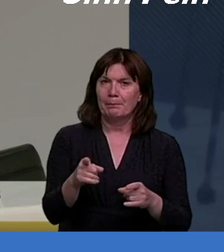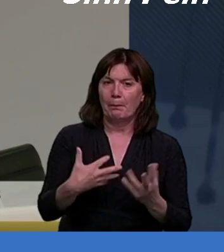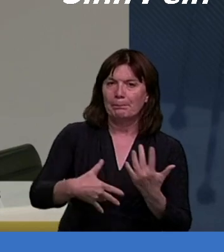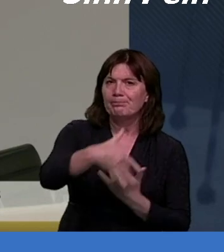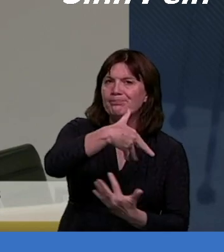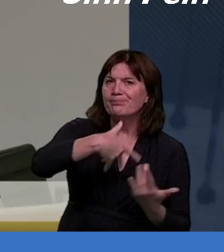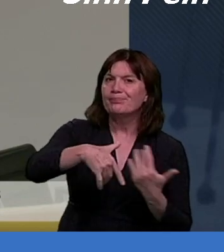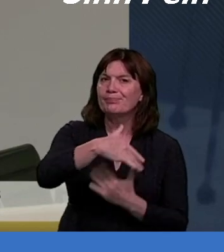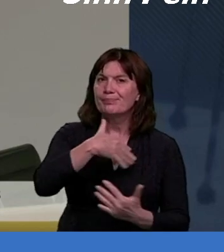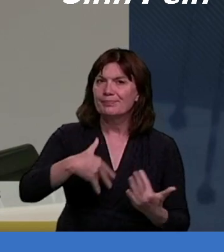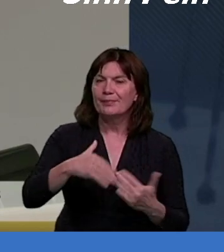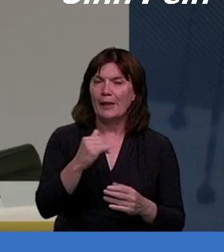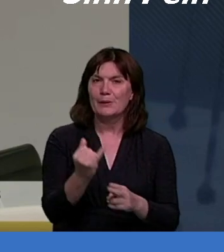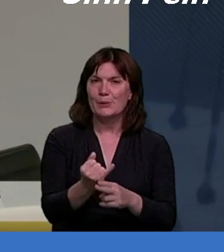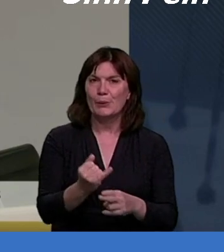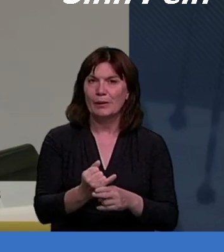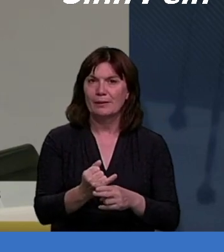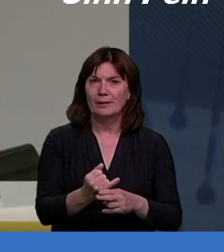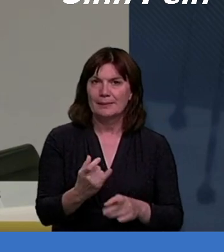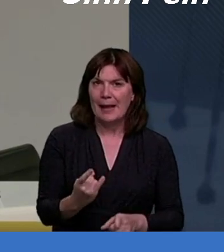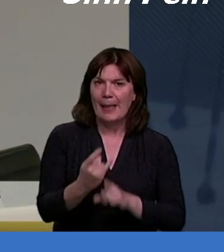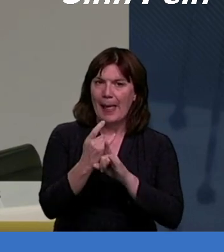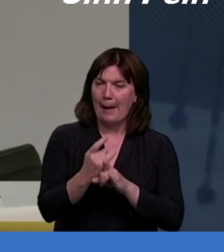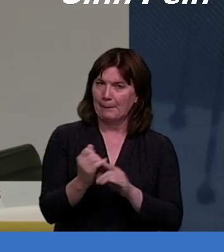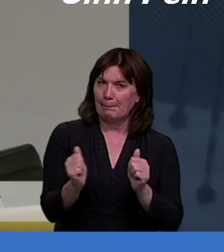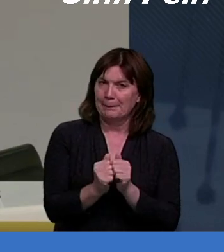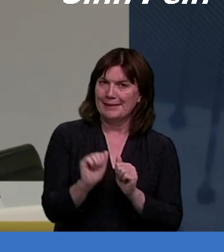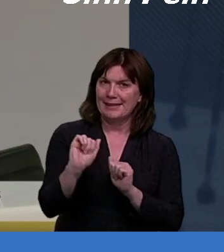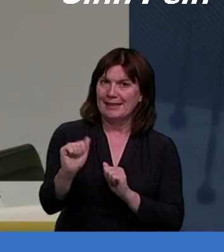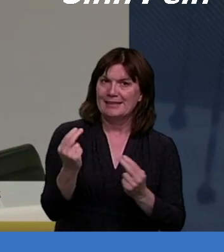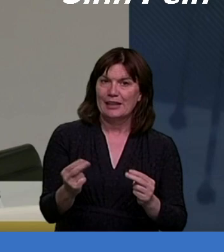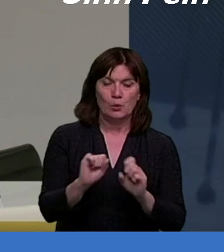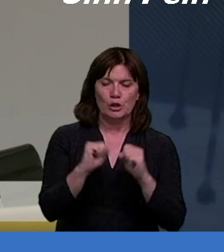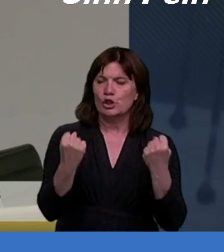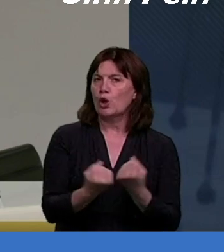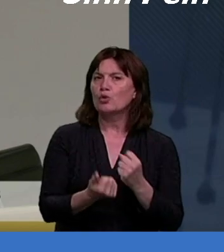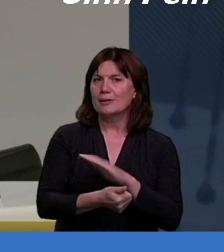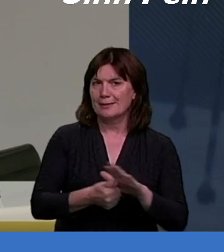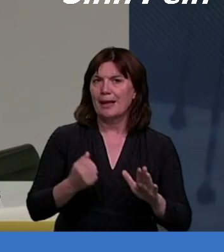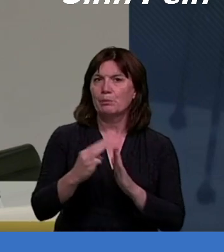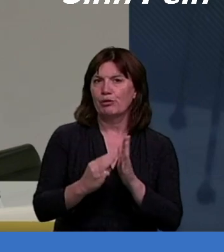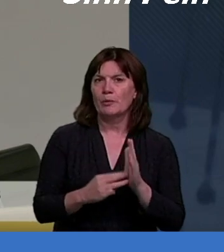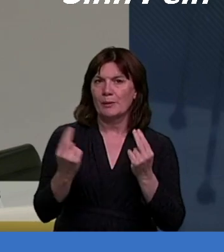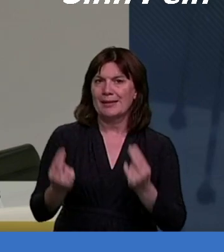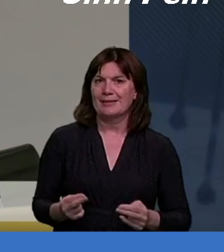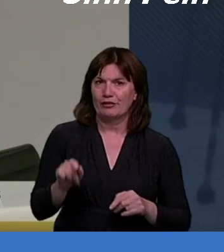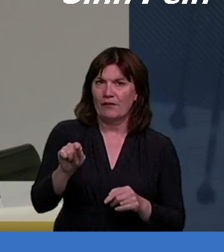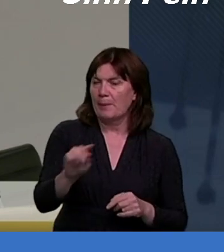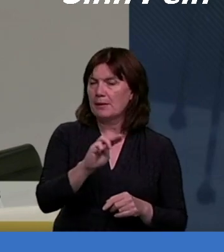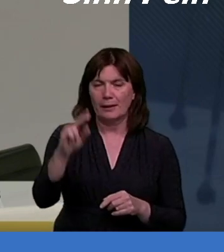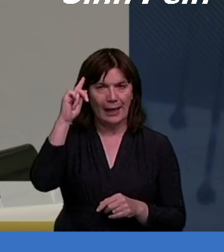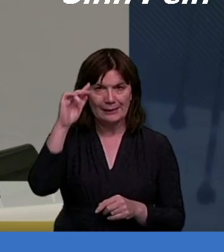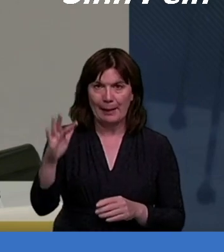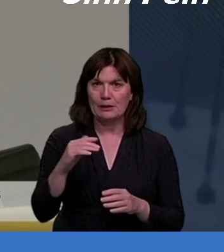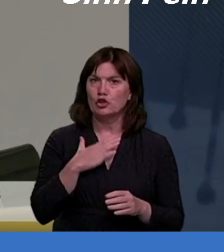the additional support that was in the school in order to meet that need. And it was purely around social programs. It wasn't about academics because that wasn't